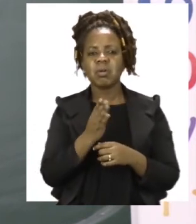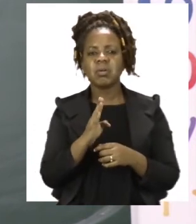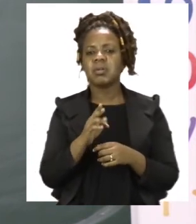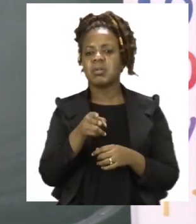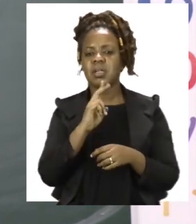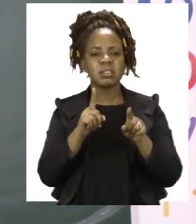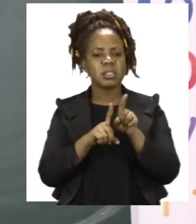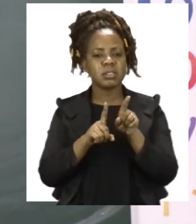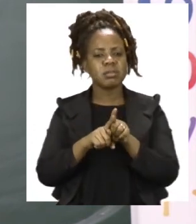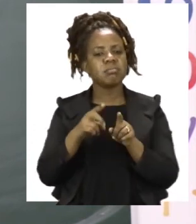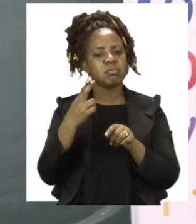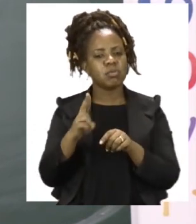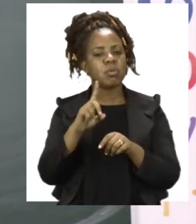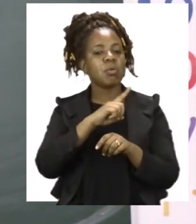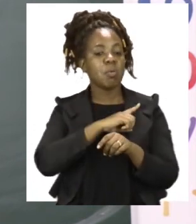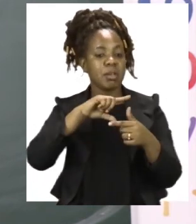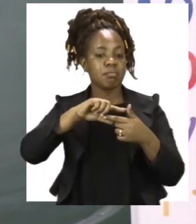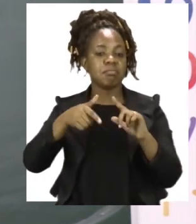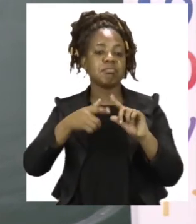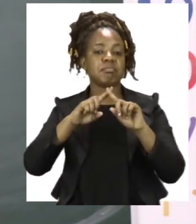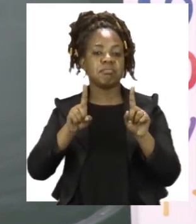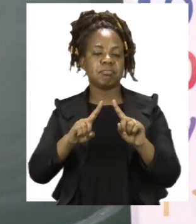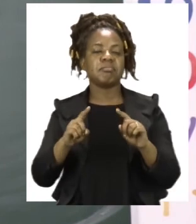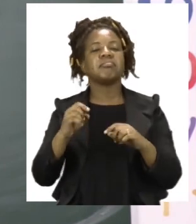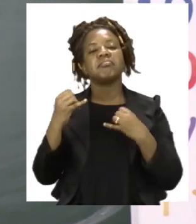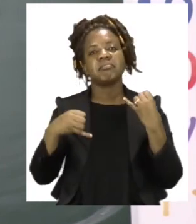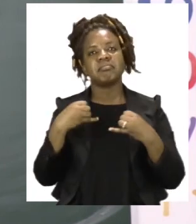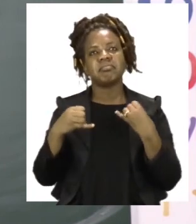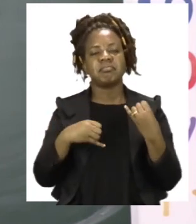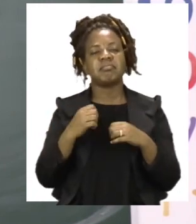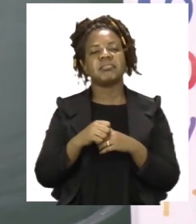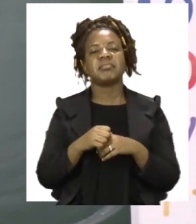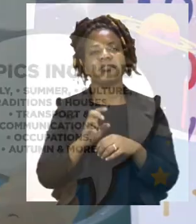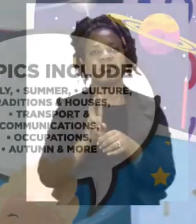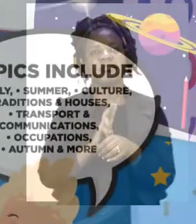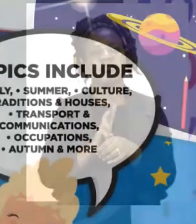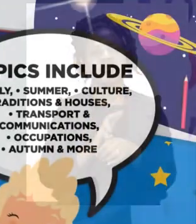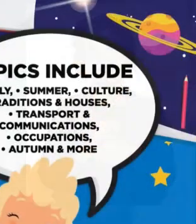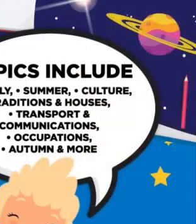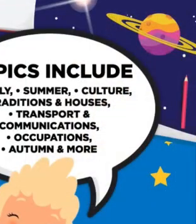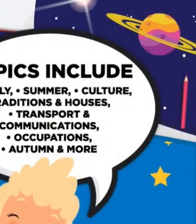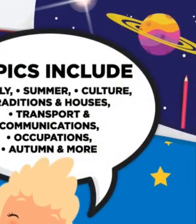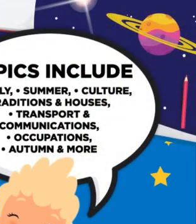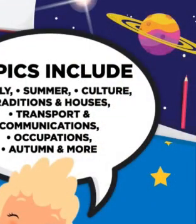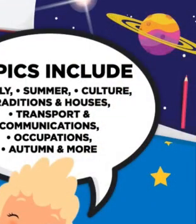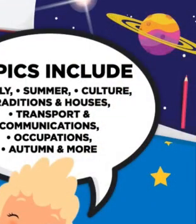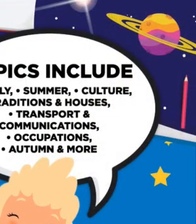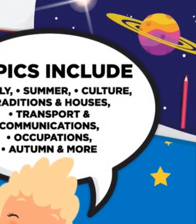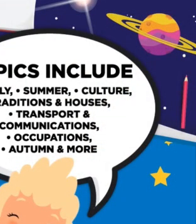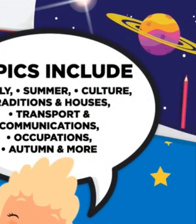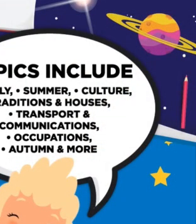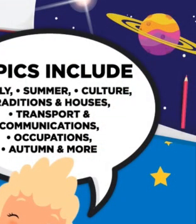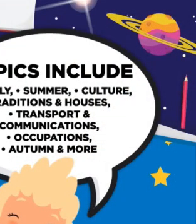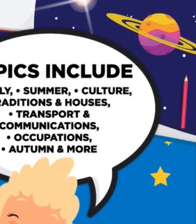read them carefully and have fun. I will see you soon after the advert break. Do you have children in the age